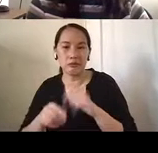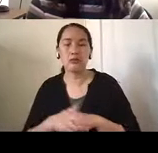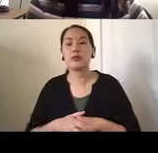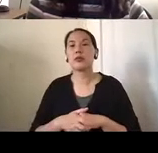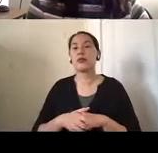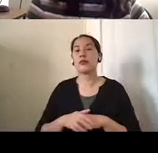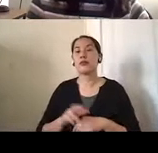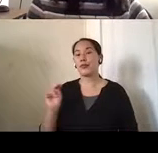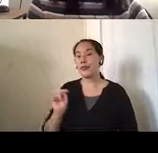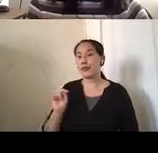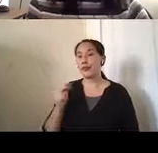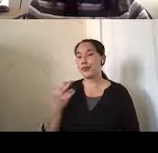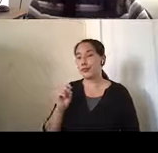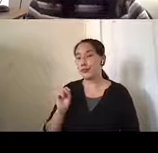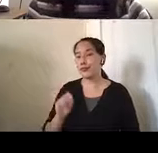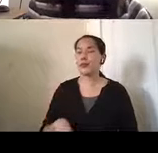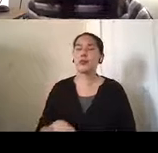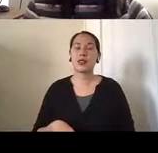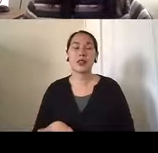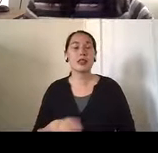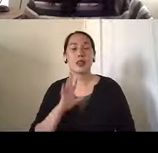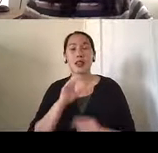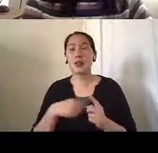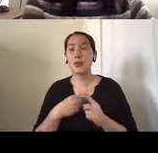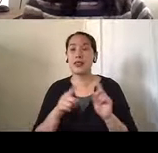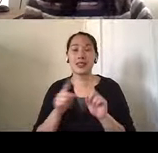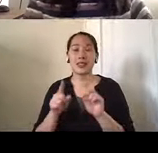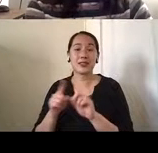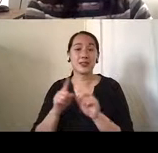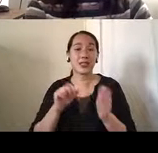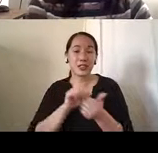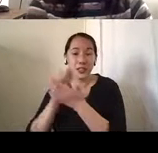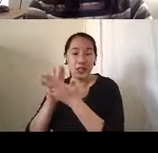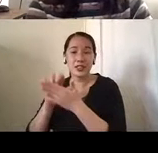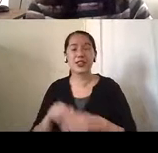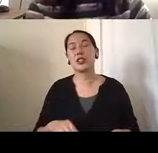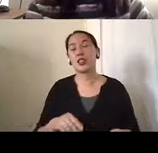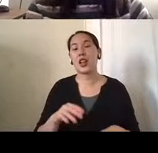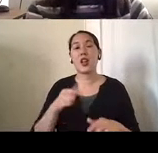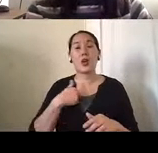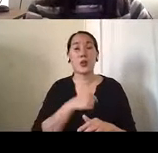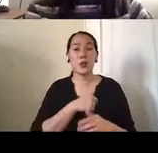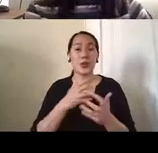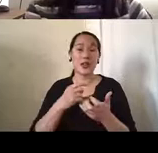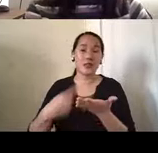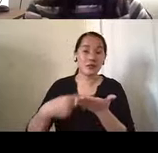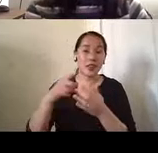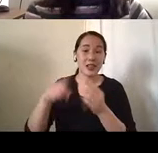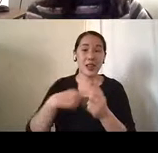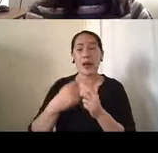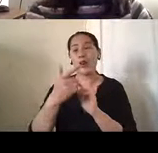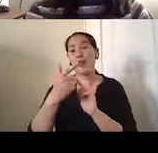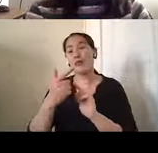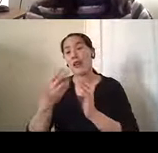um, that we often use. So if it's not already been discussed, you know, uh, we like to address, uh, financial or legal planning,